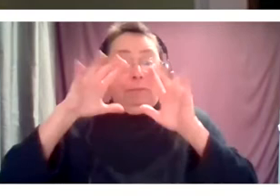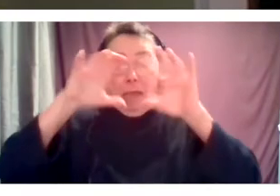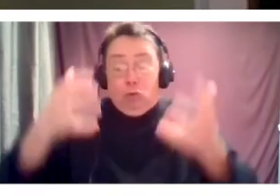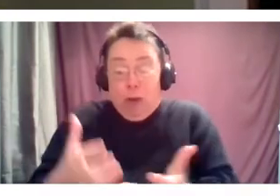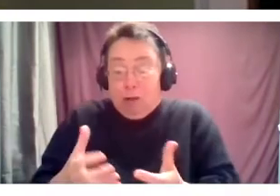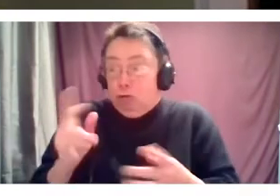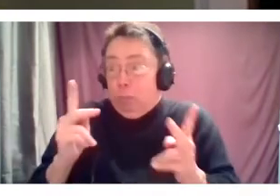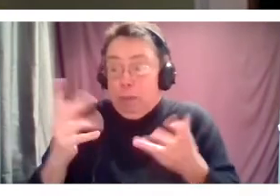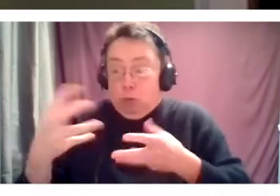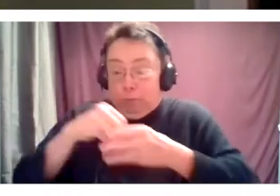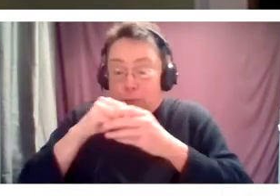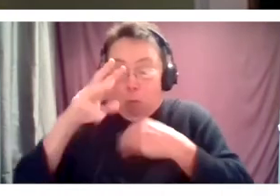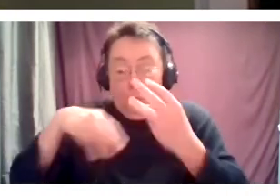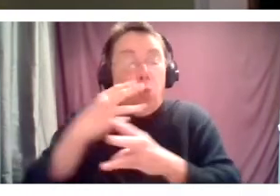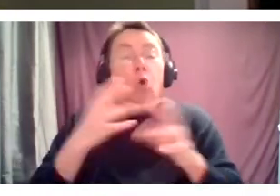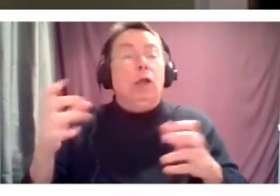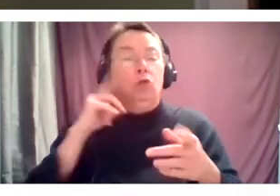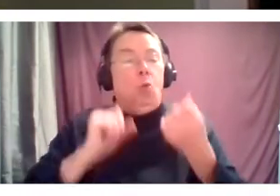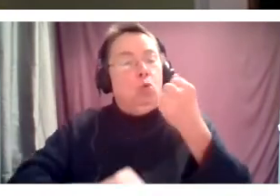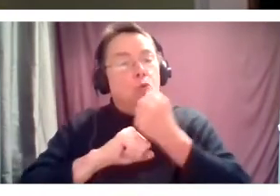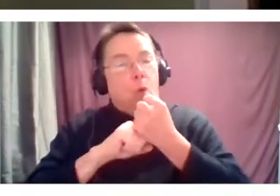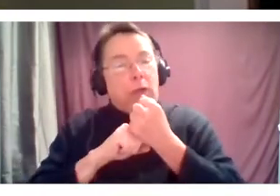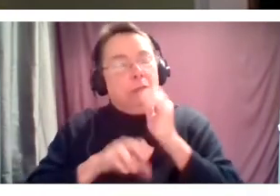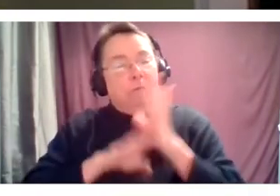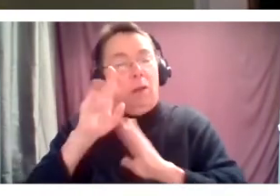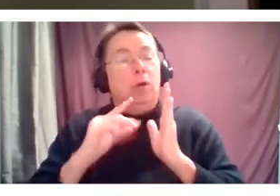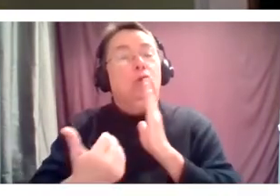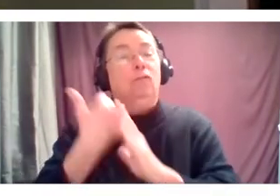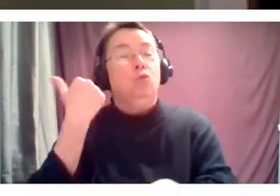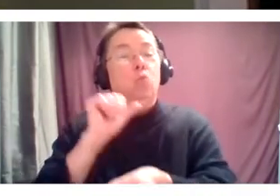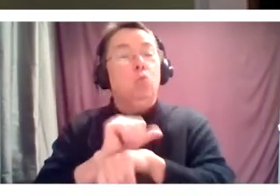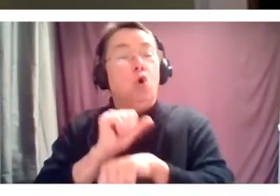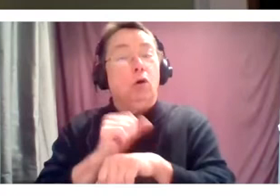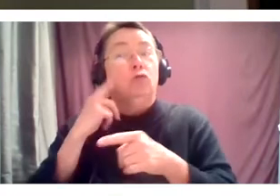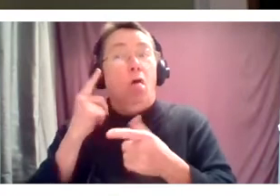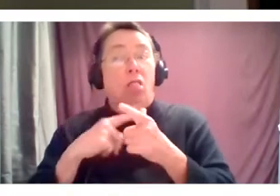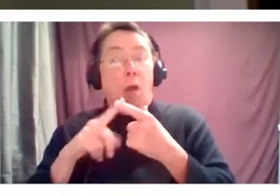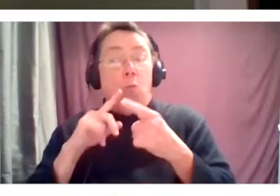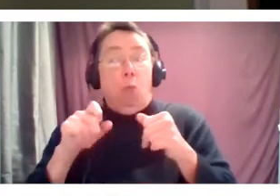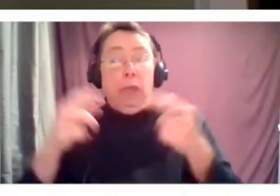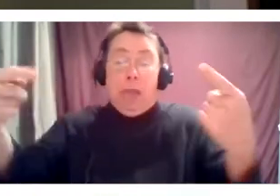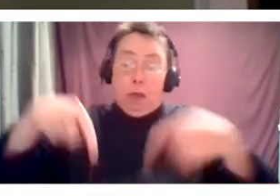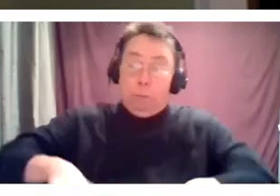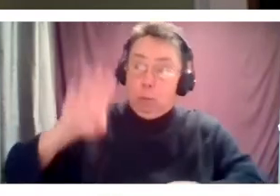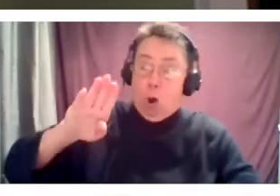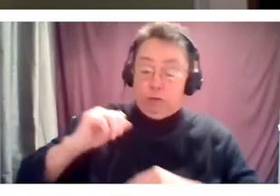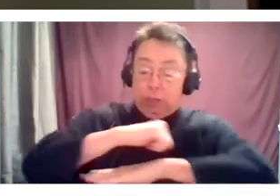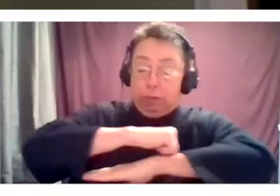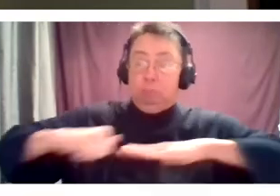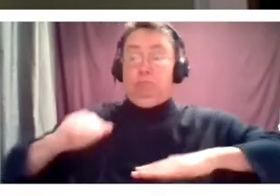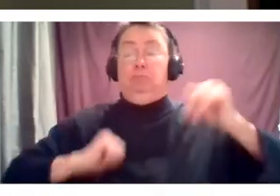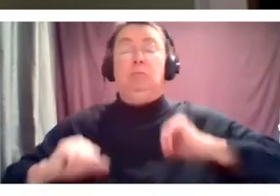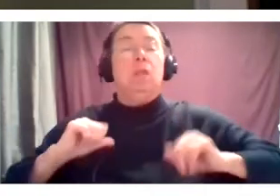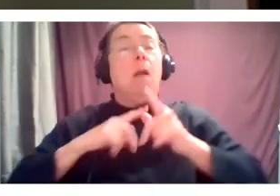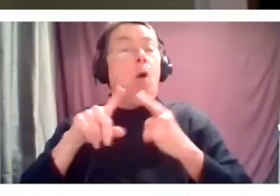on supporting the development of new work for whenever we get to come back and present it live in Boston. In the meanwhile, people, we're supporting the artists in